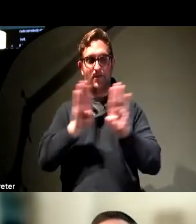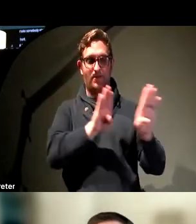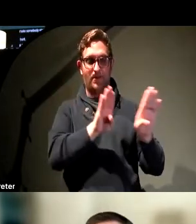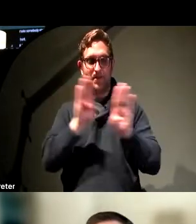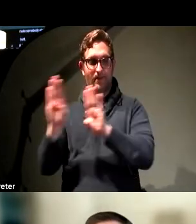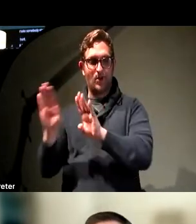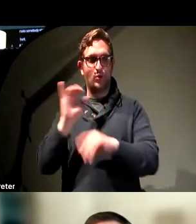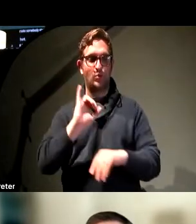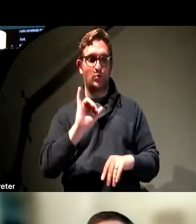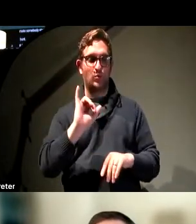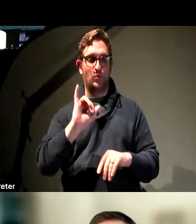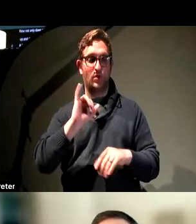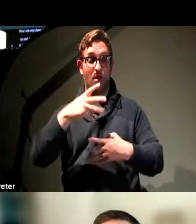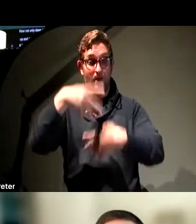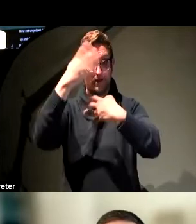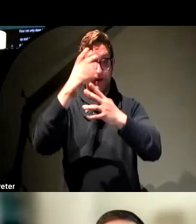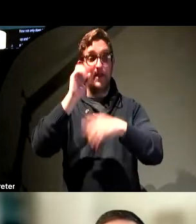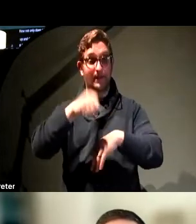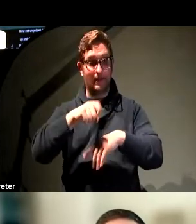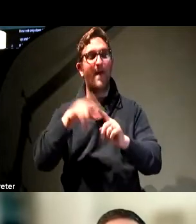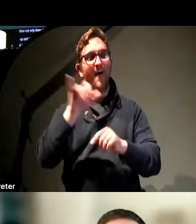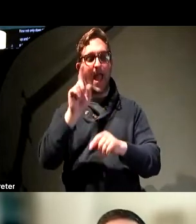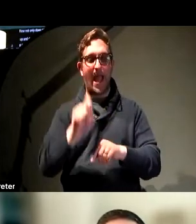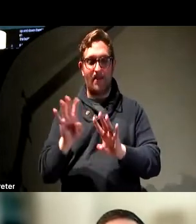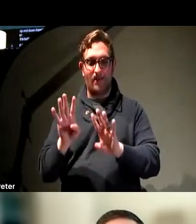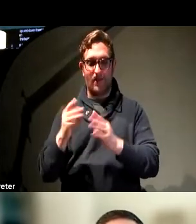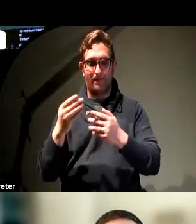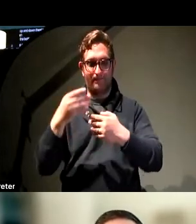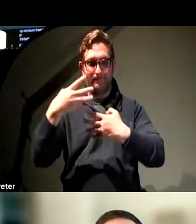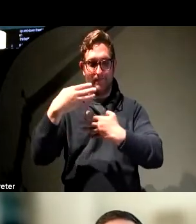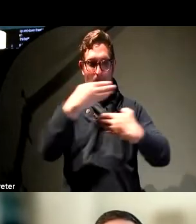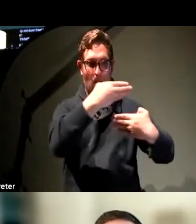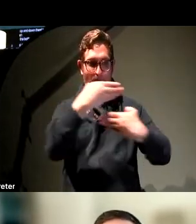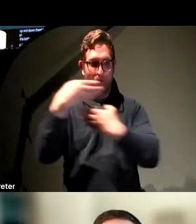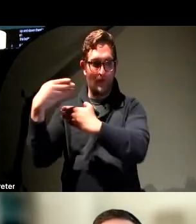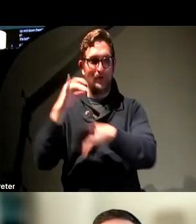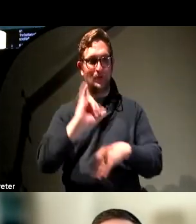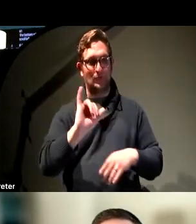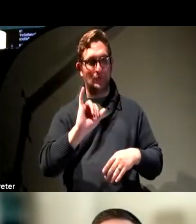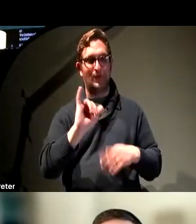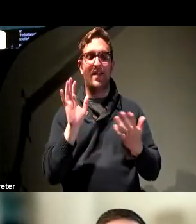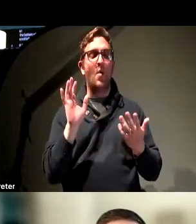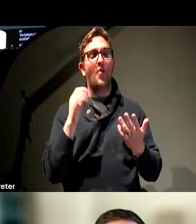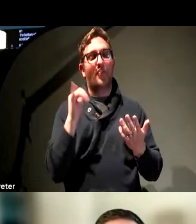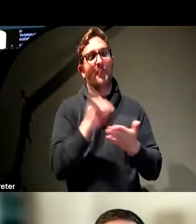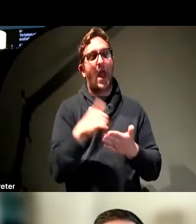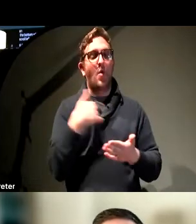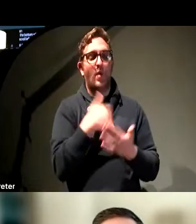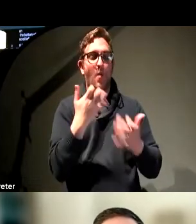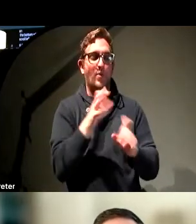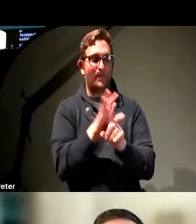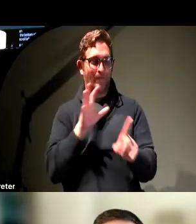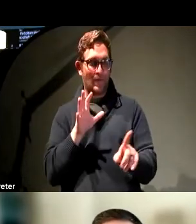and right to be able to actually see the content on the page. So these are things that we don't want to do. These are things in the Web